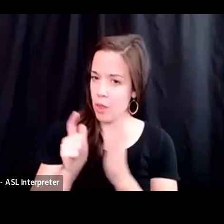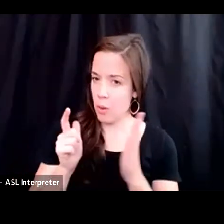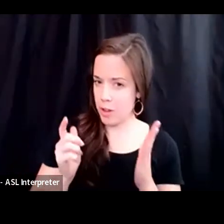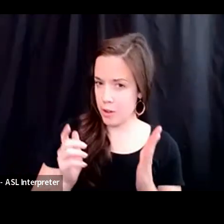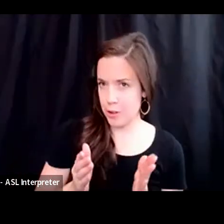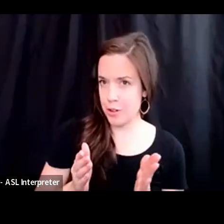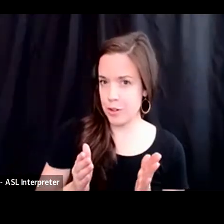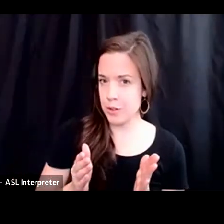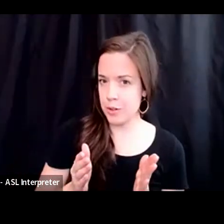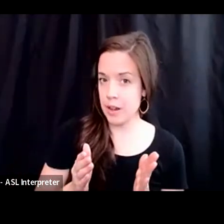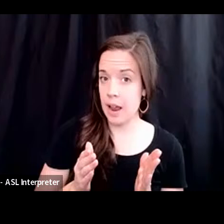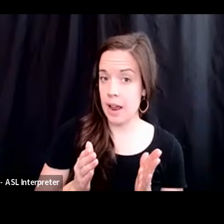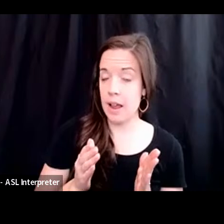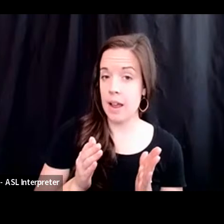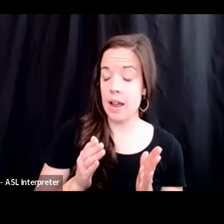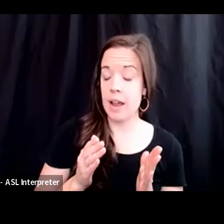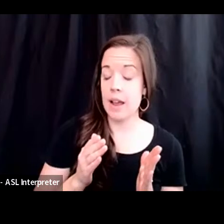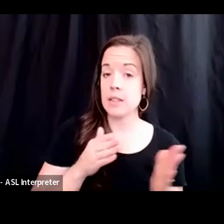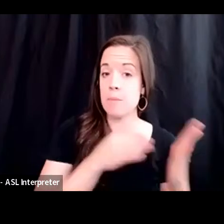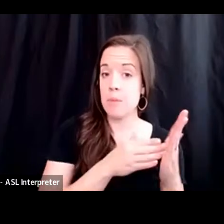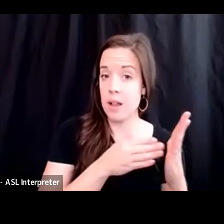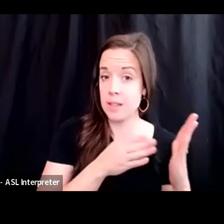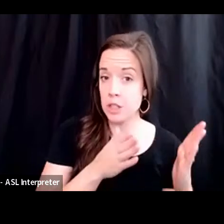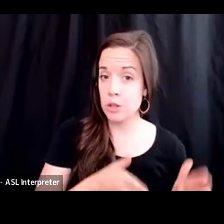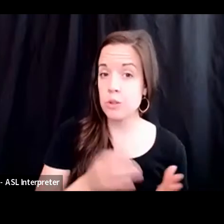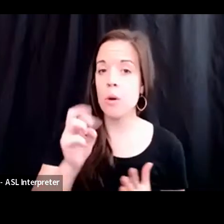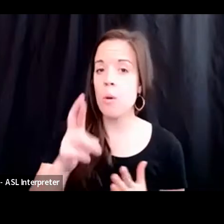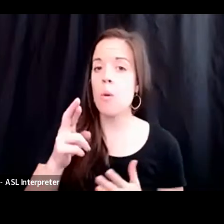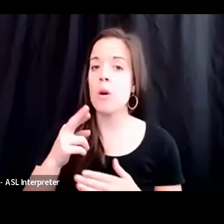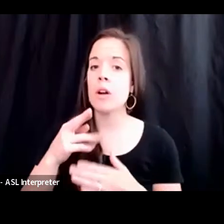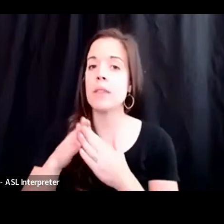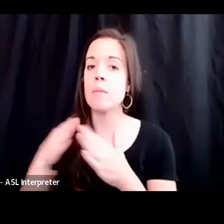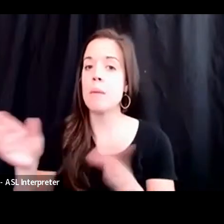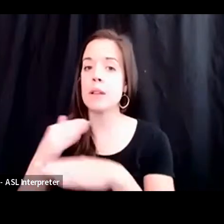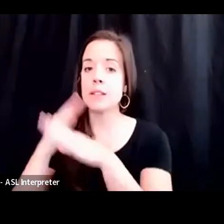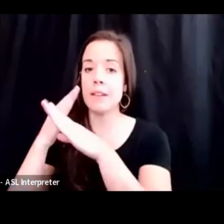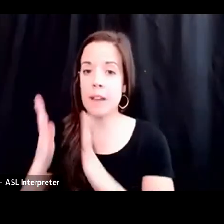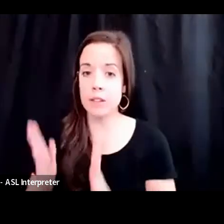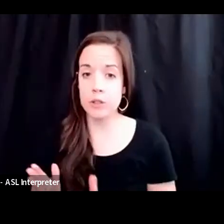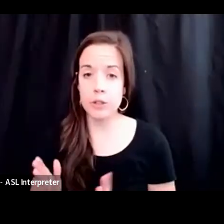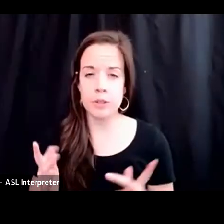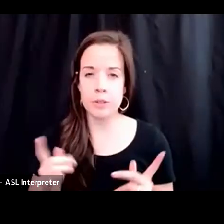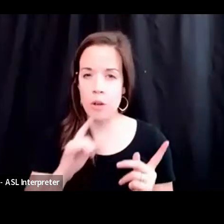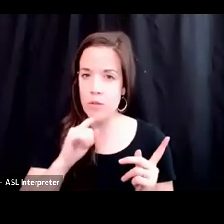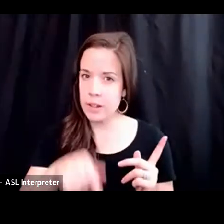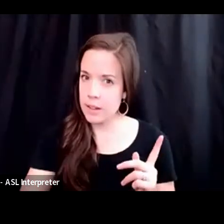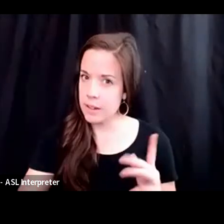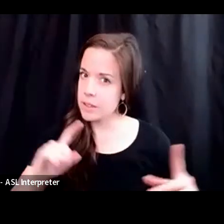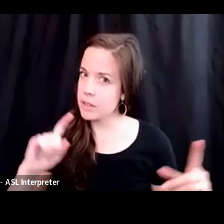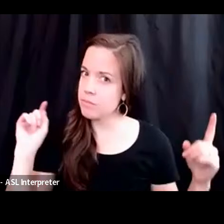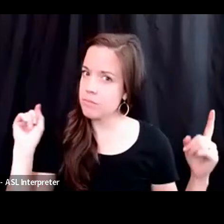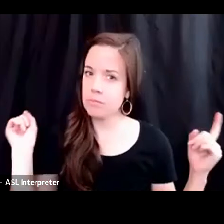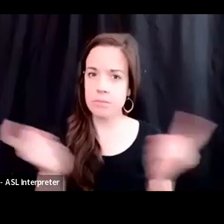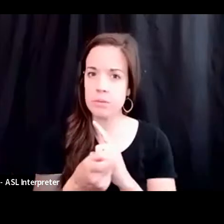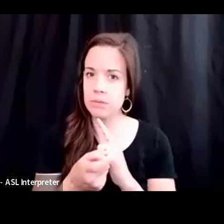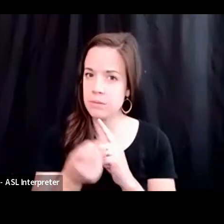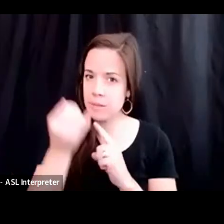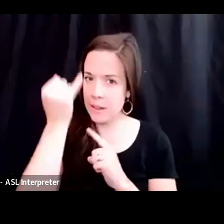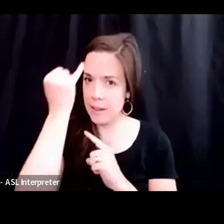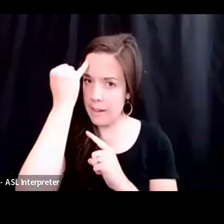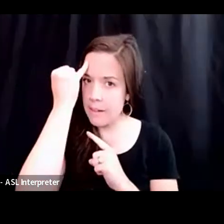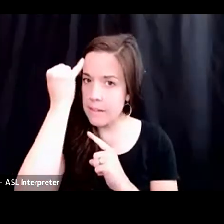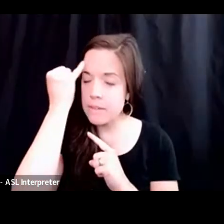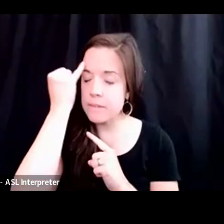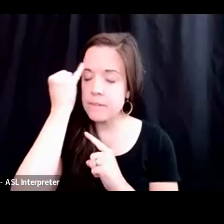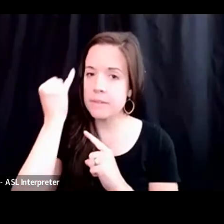prosecutor or the public defender, really made a difference in whether a defendant